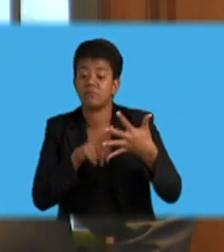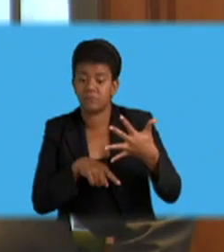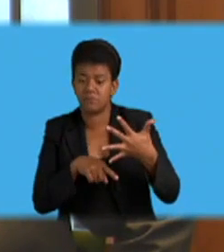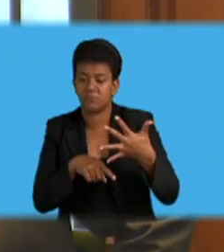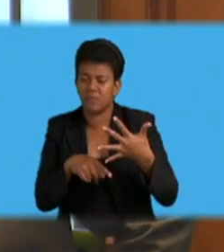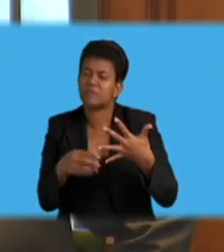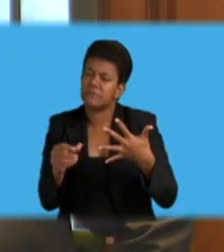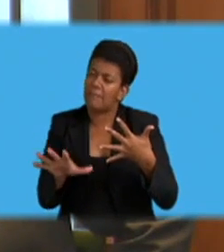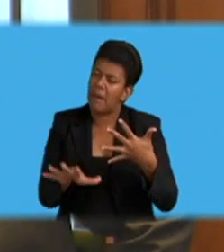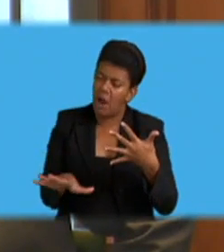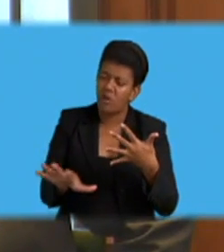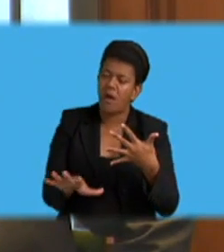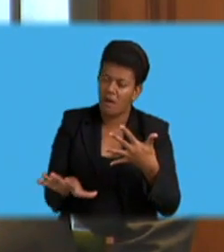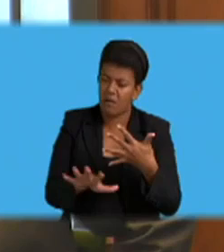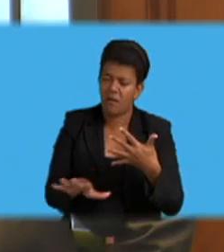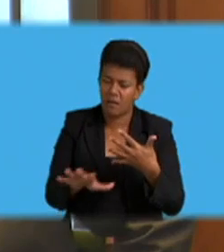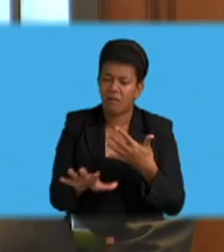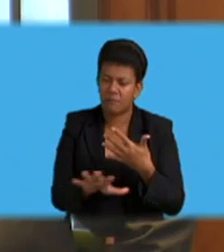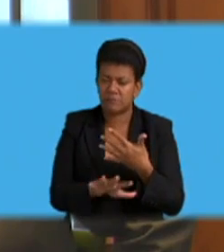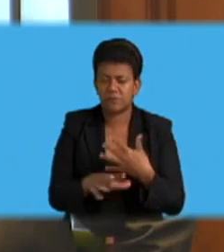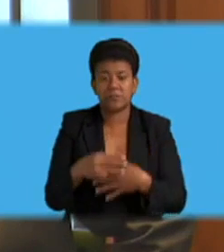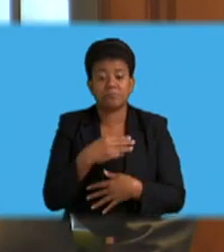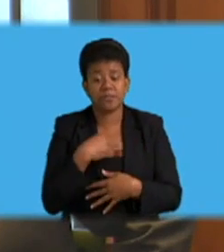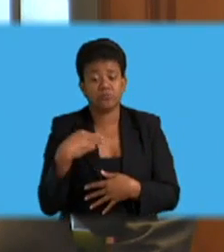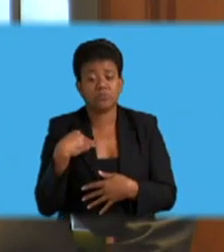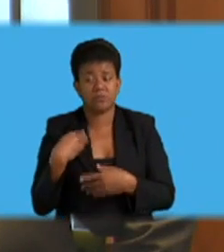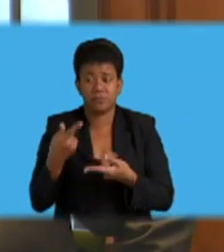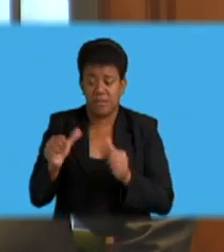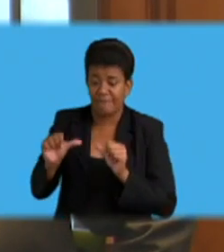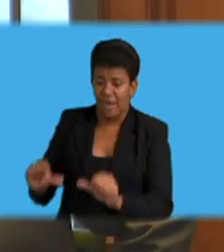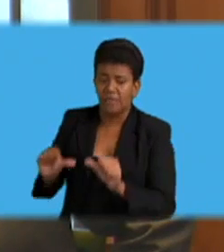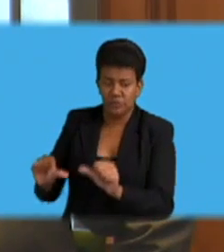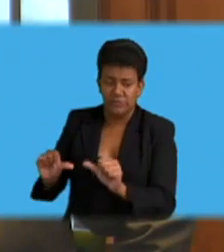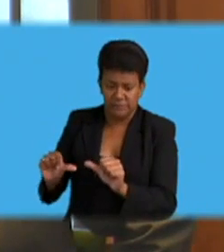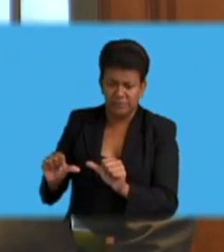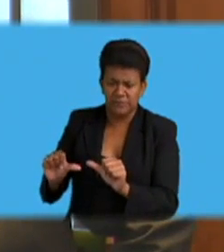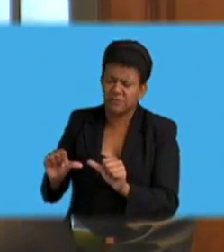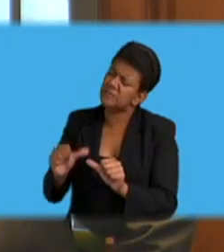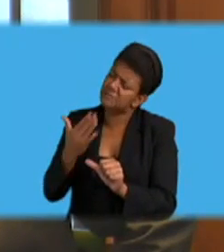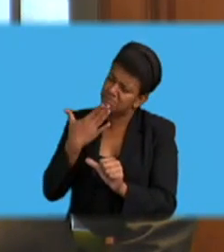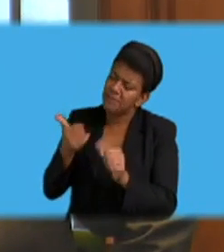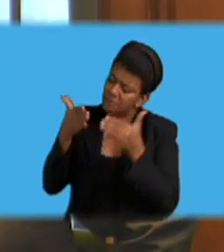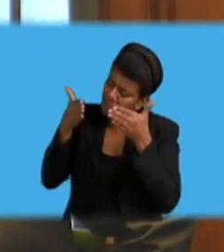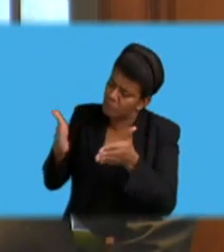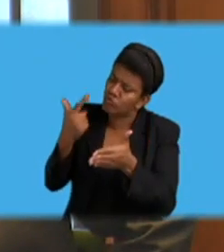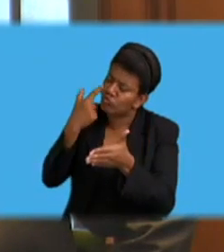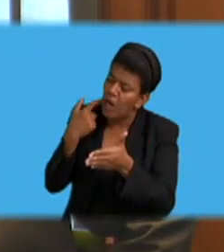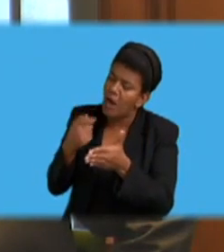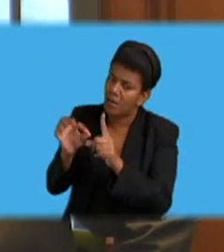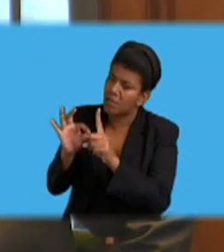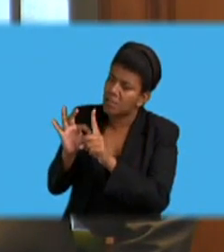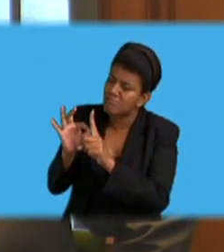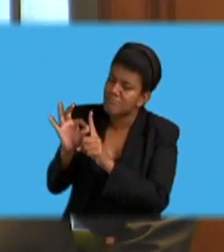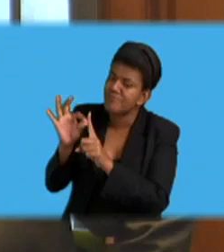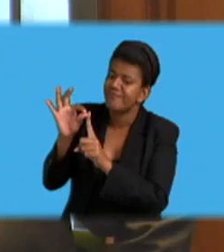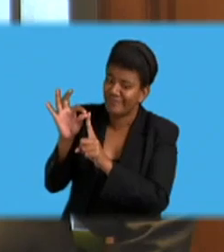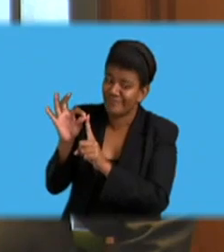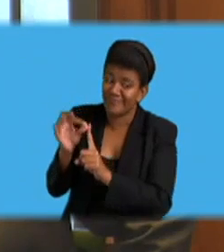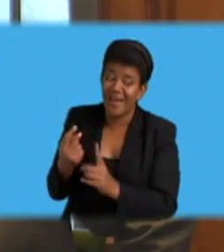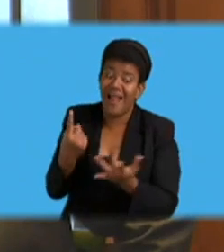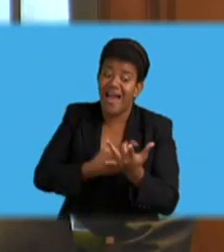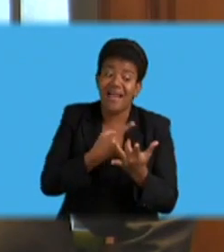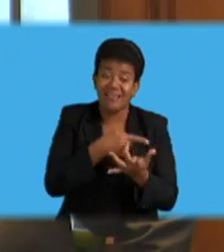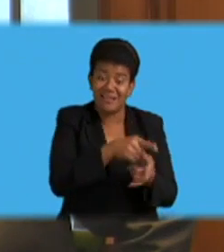the Honourable Minister for Defence can perhaps look into in that regard. The other issue, more probably the administrative part, is the